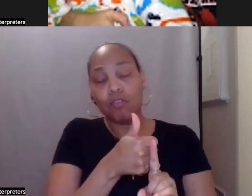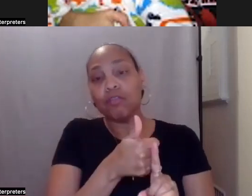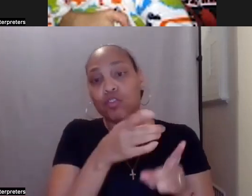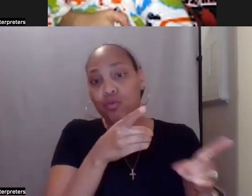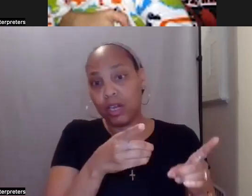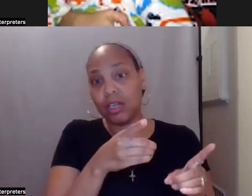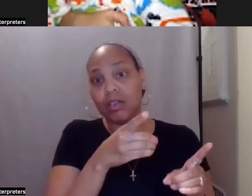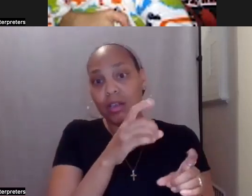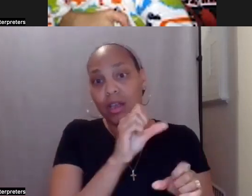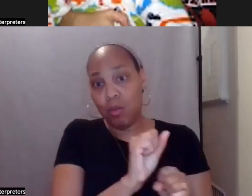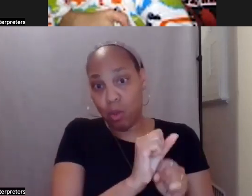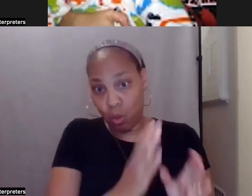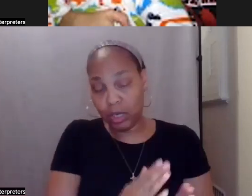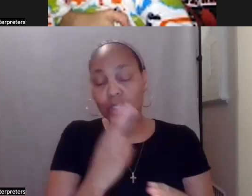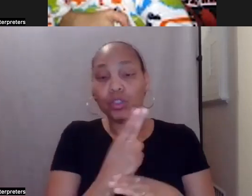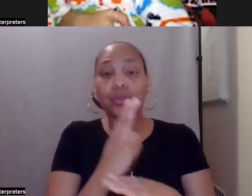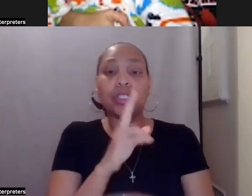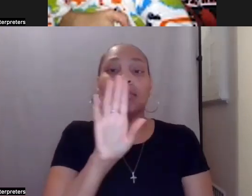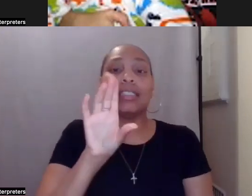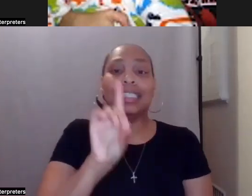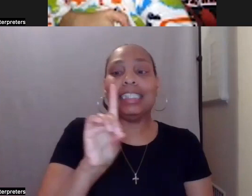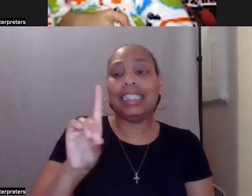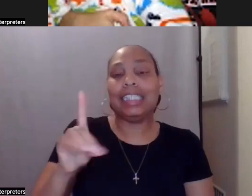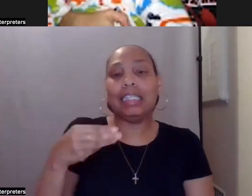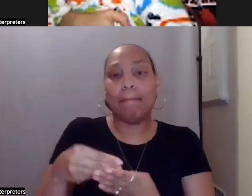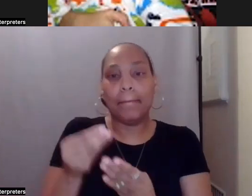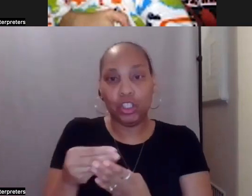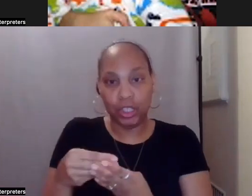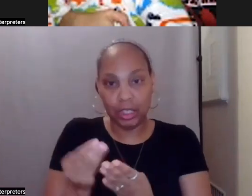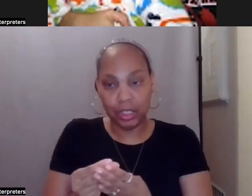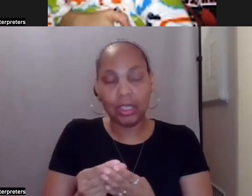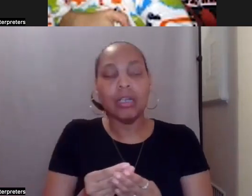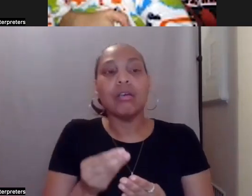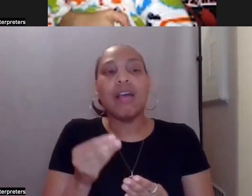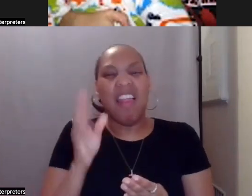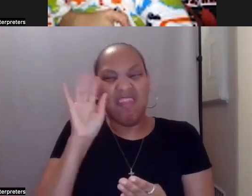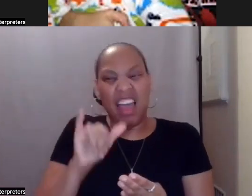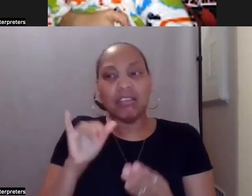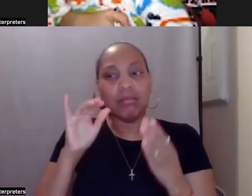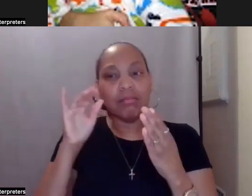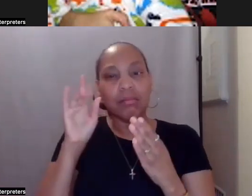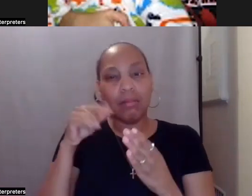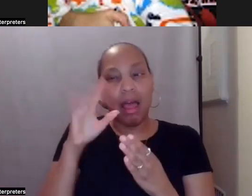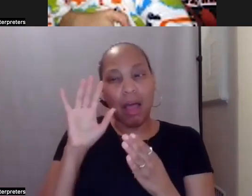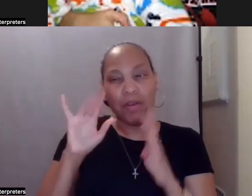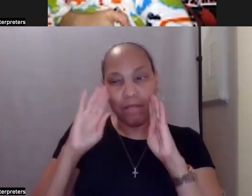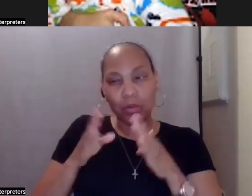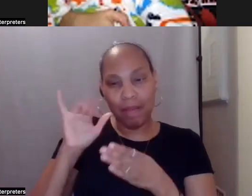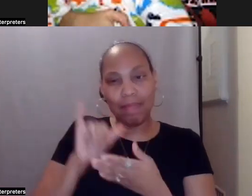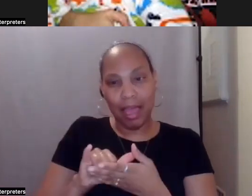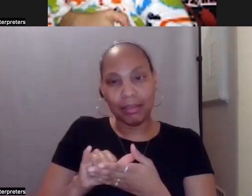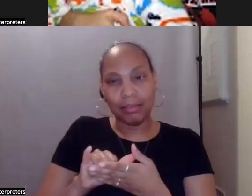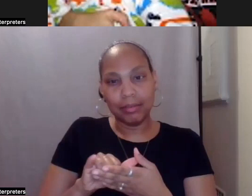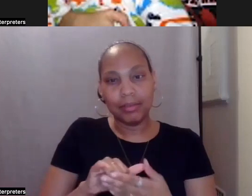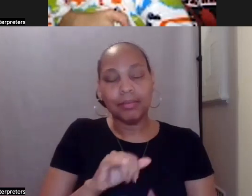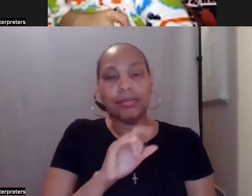using his DDD budget. Um, so I'm going to really focus on that piece because the personal preference piece, he only has one,